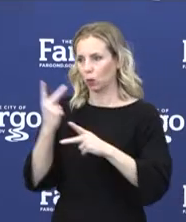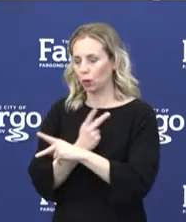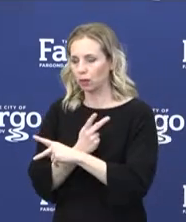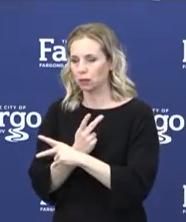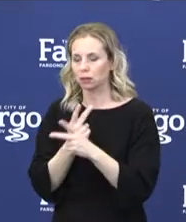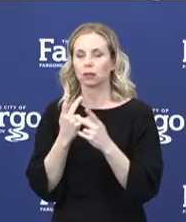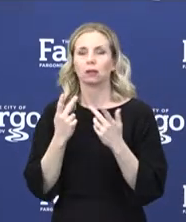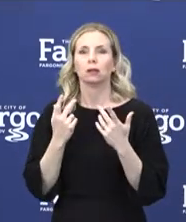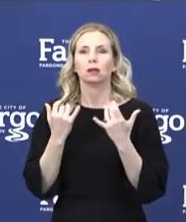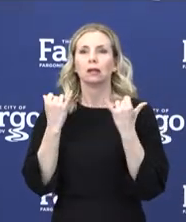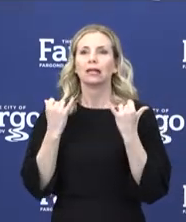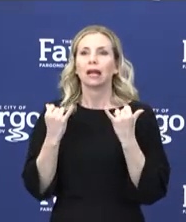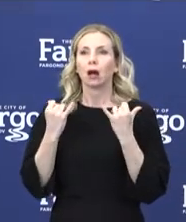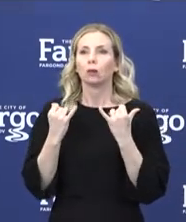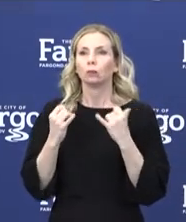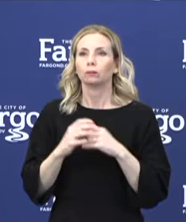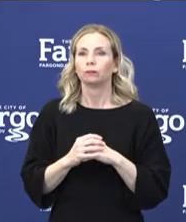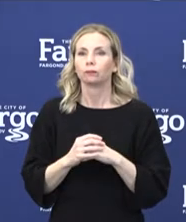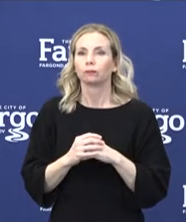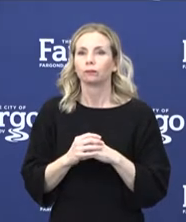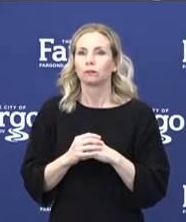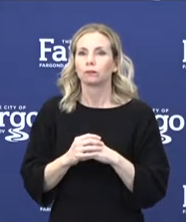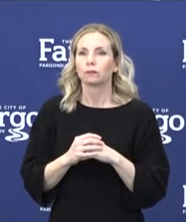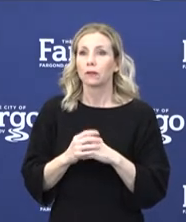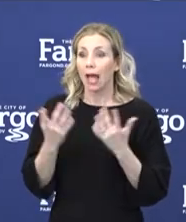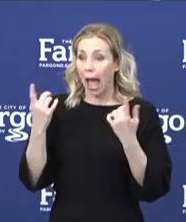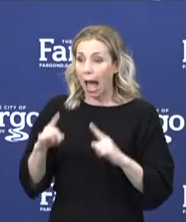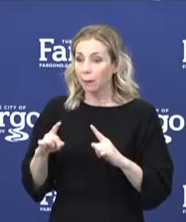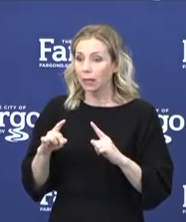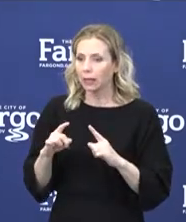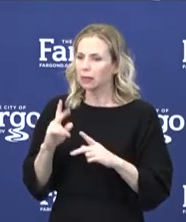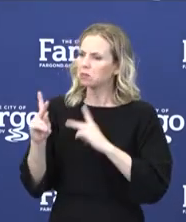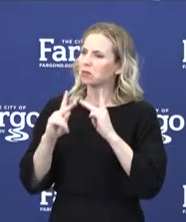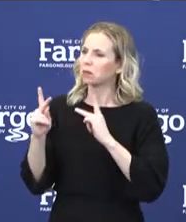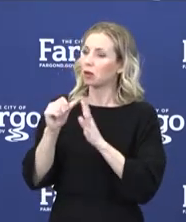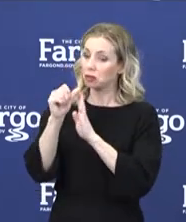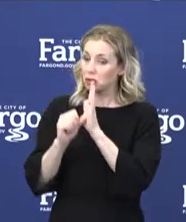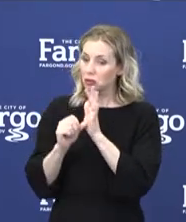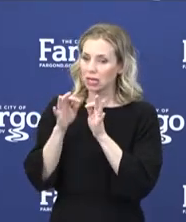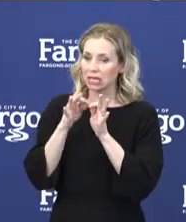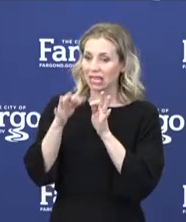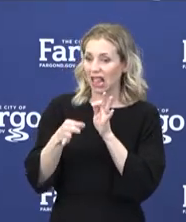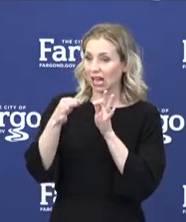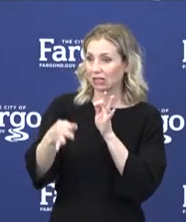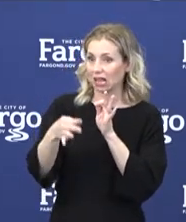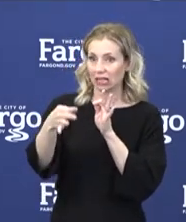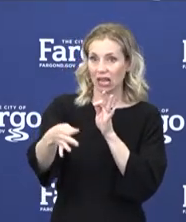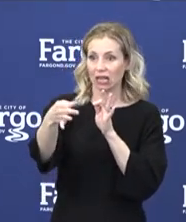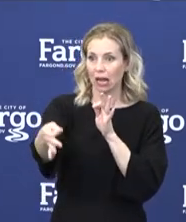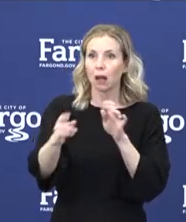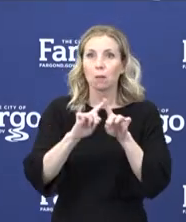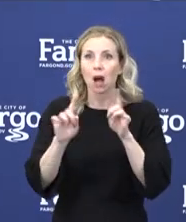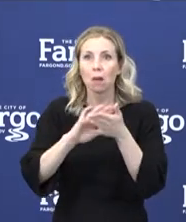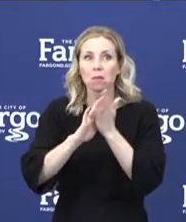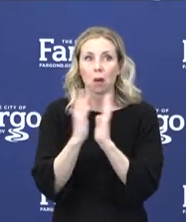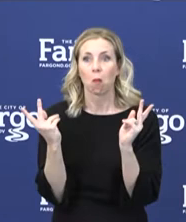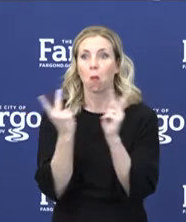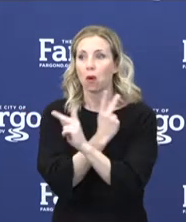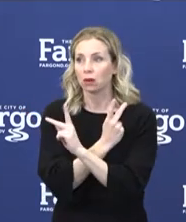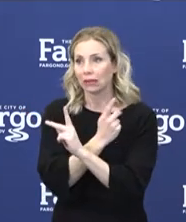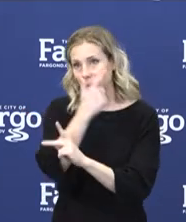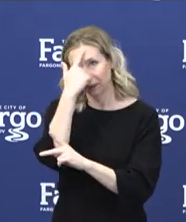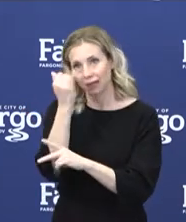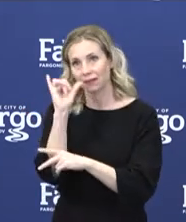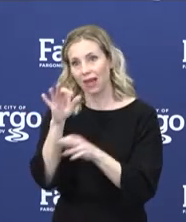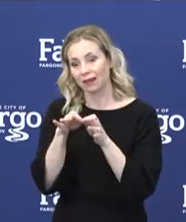that would be fine. Thank you. And they delayed their surgery, but then they end up developing more significant symptoms related to the condition,